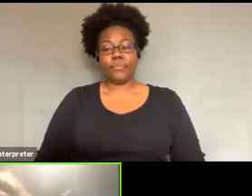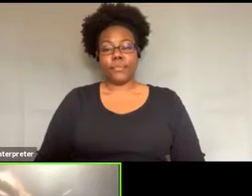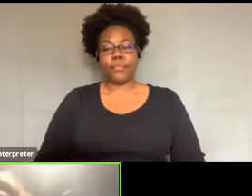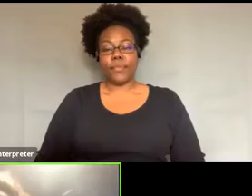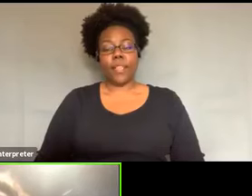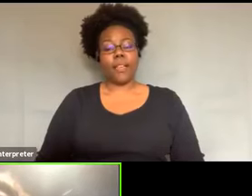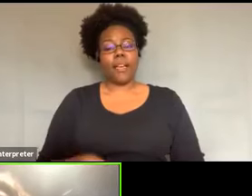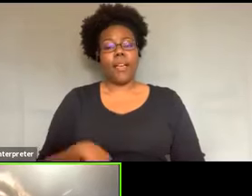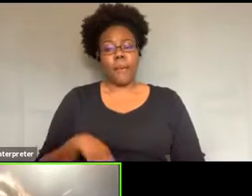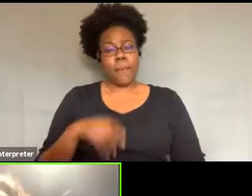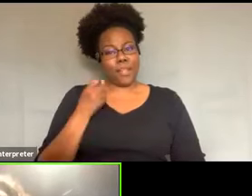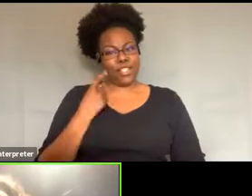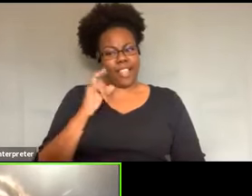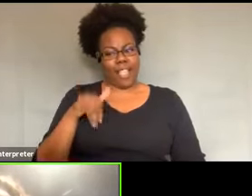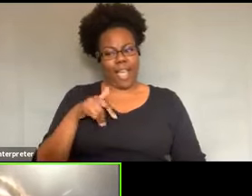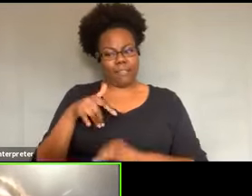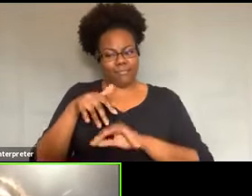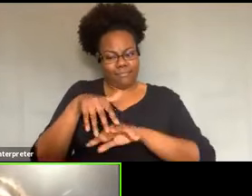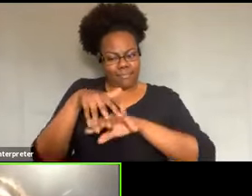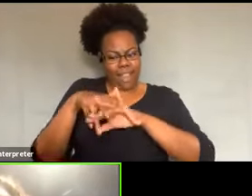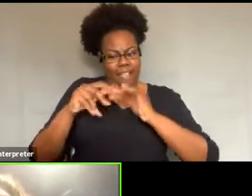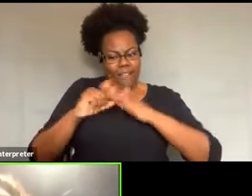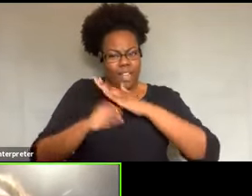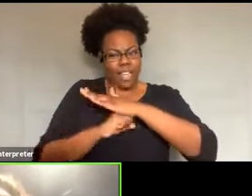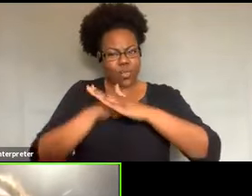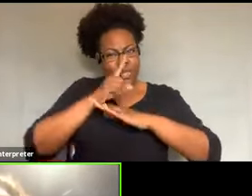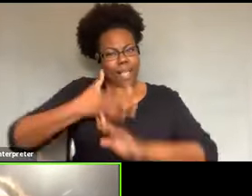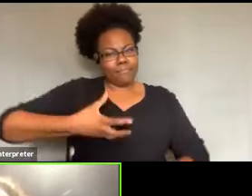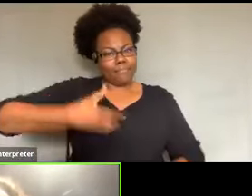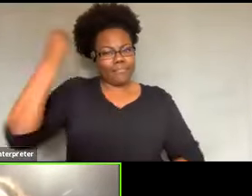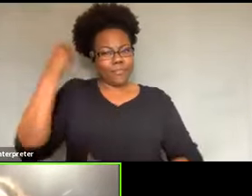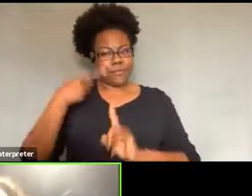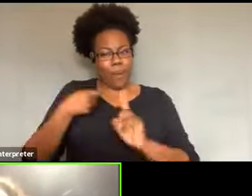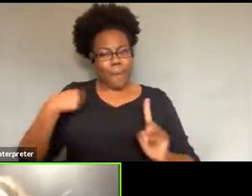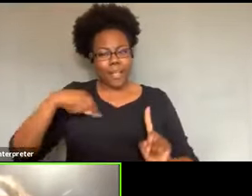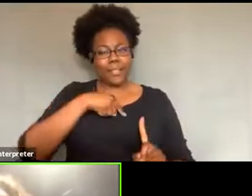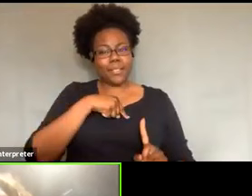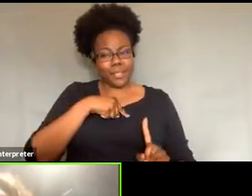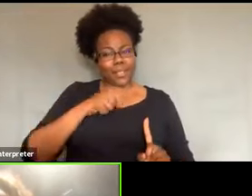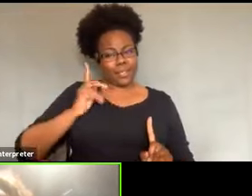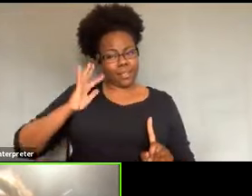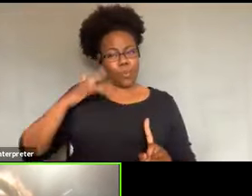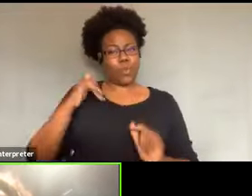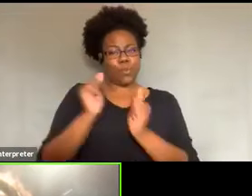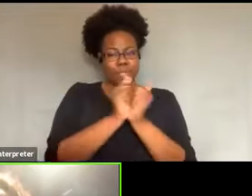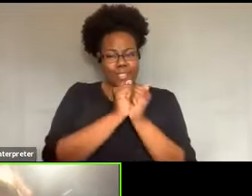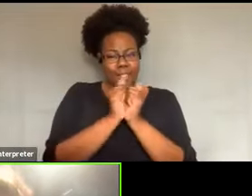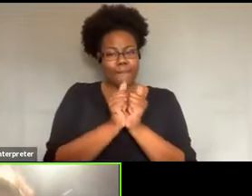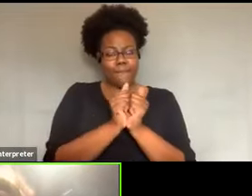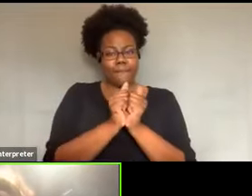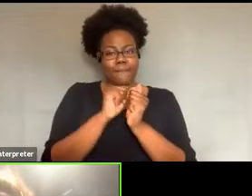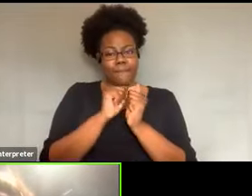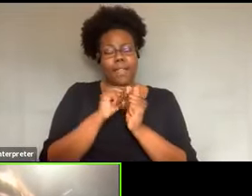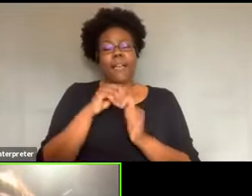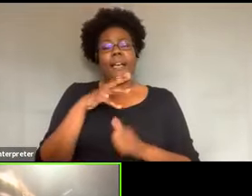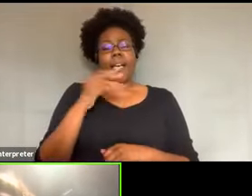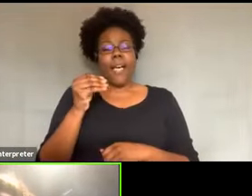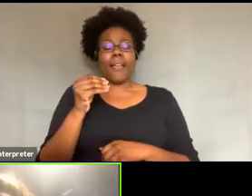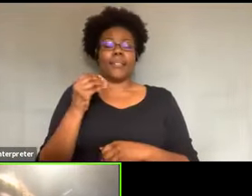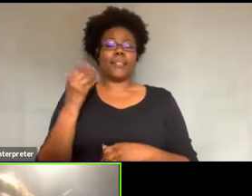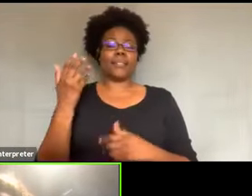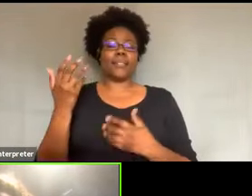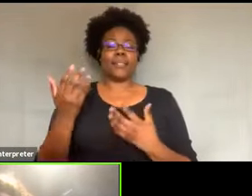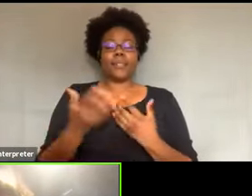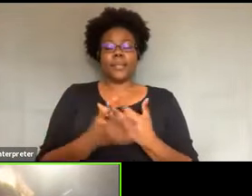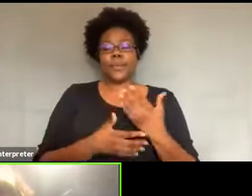from us, um, as we became enslaved here, um, in the diaspora and colonized in,